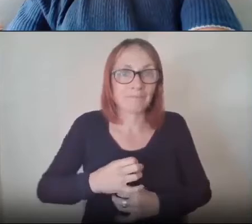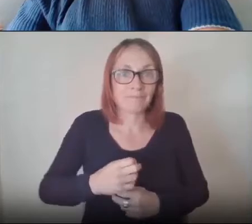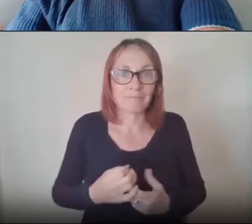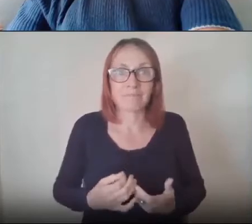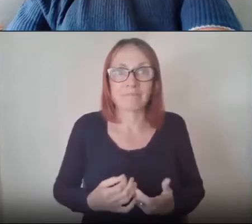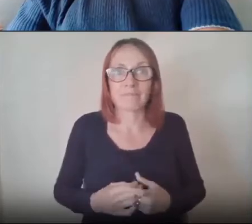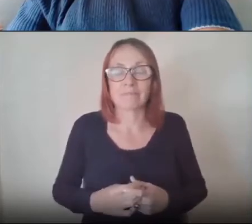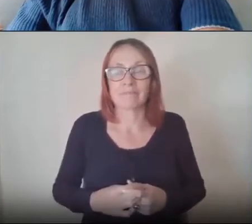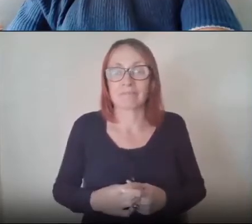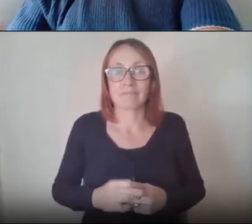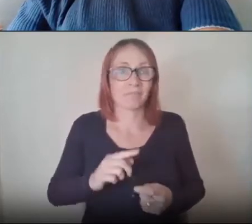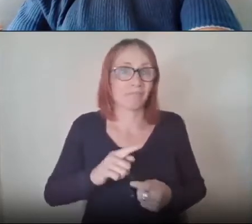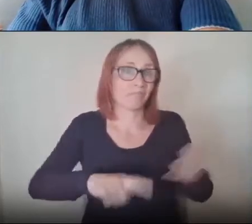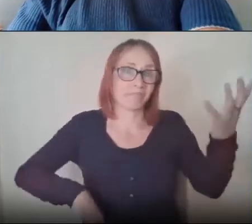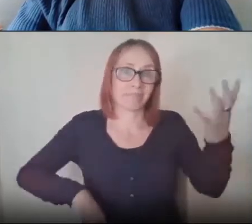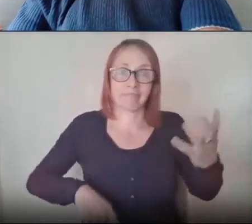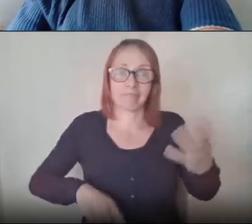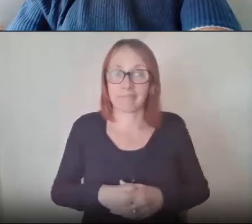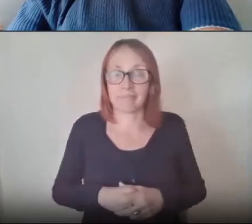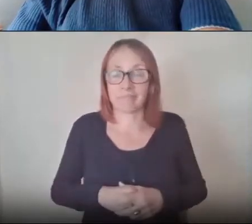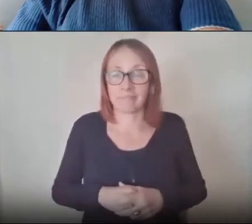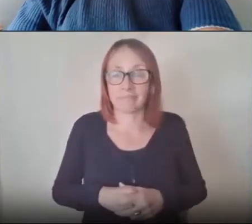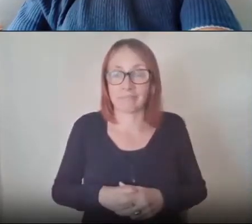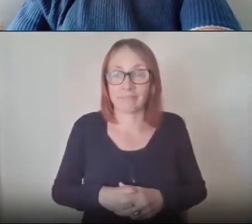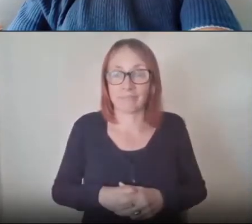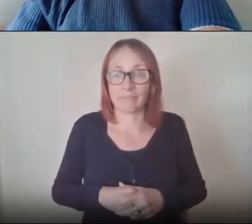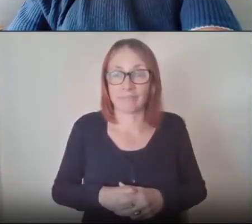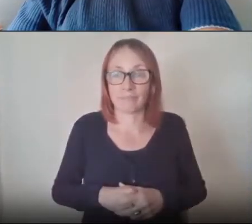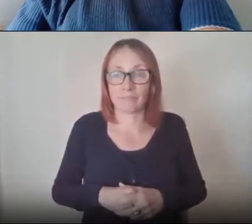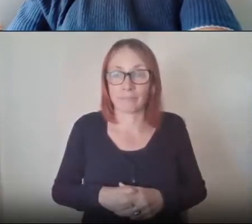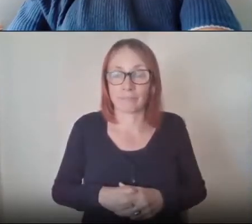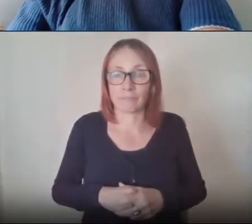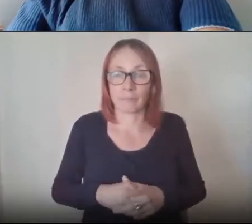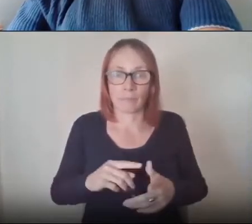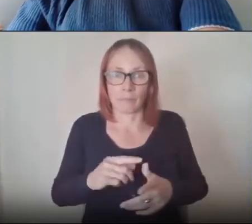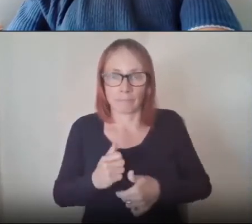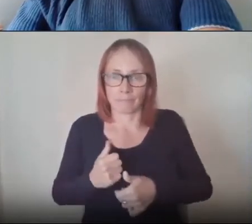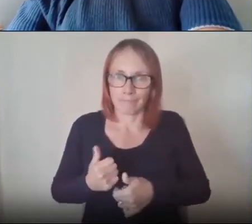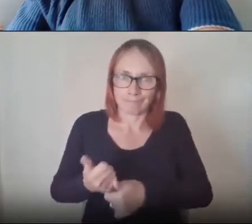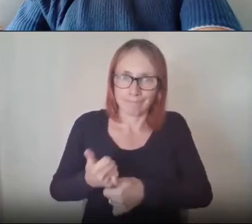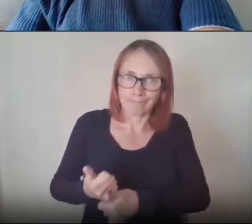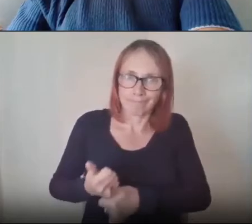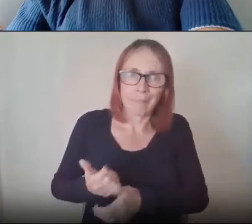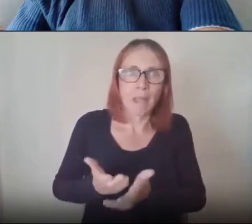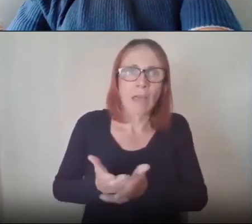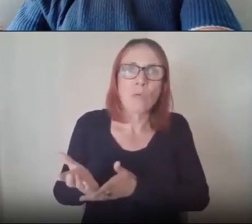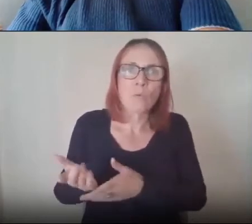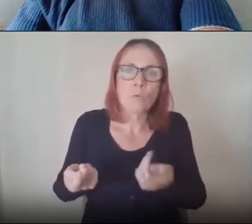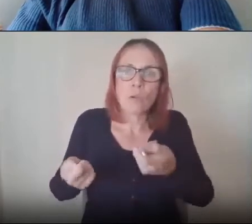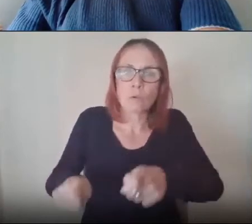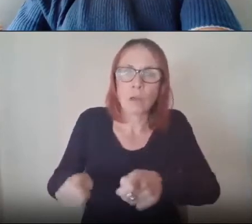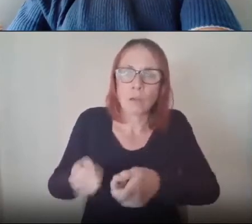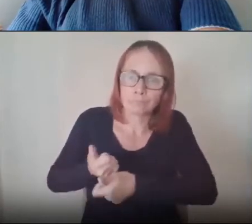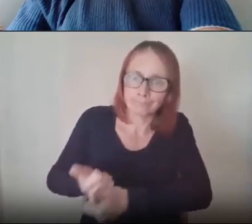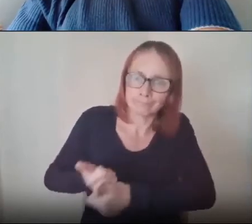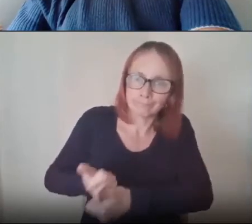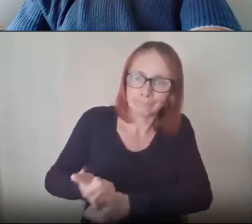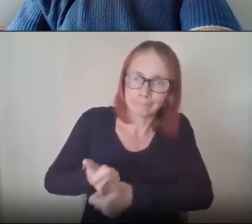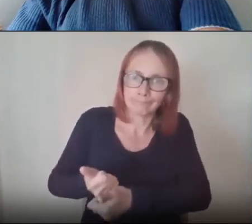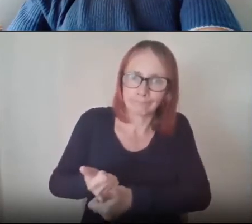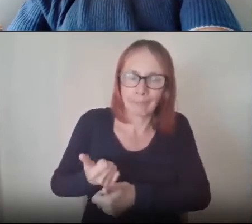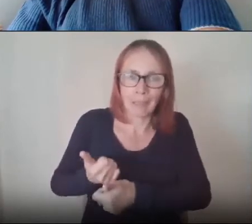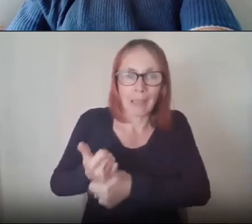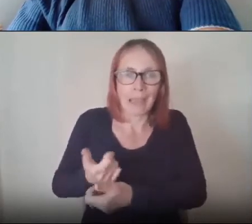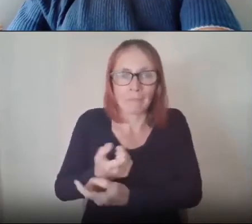everything so we provided a benefit to them during lockdown which has helped them survive